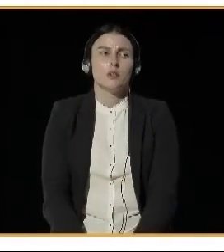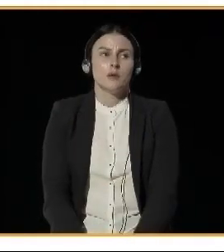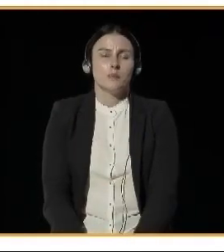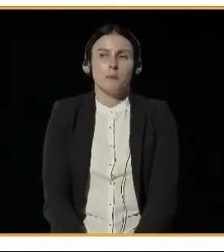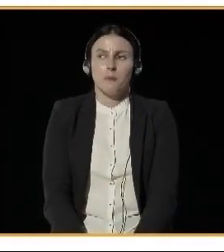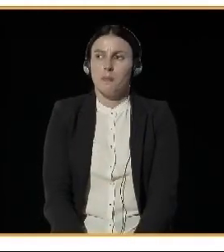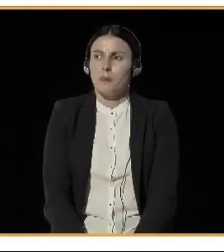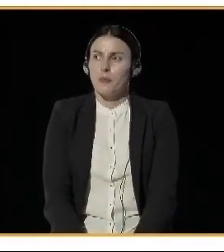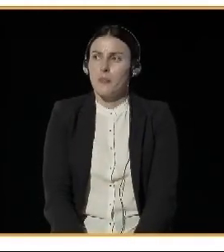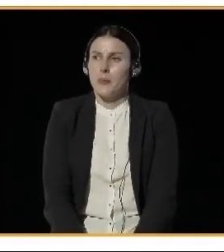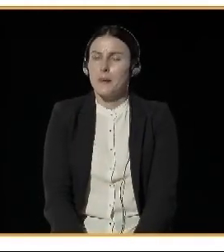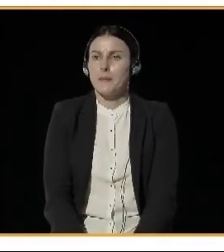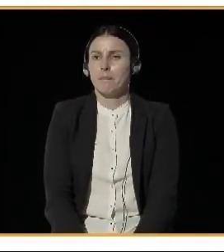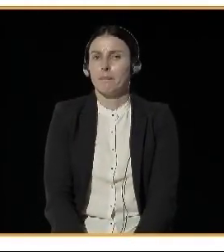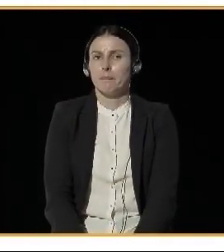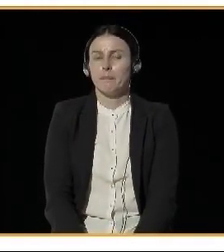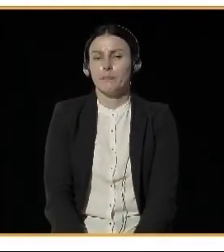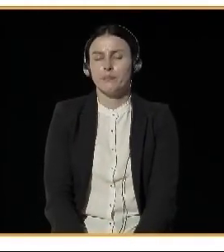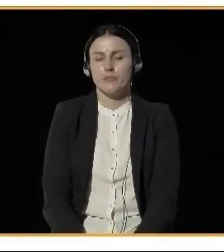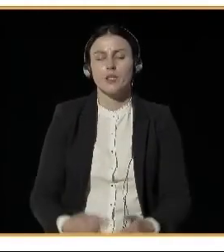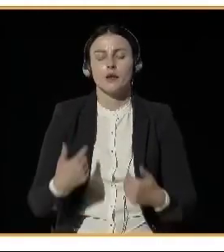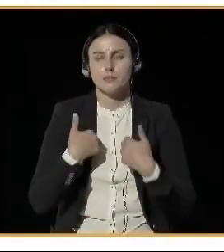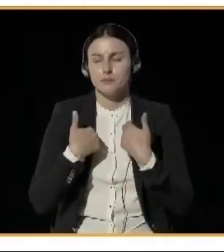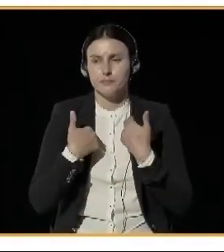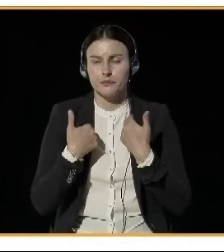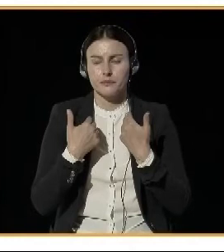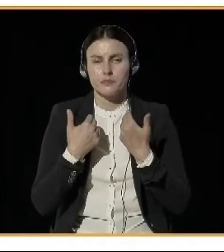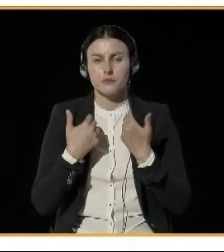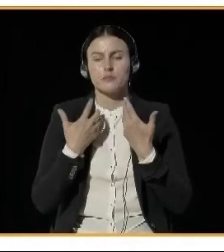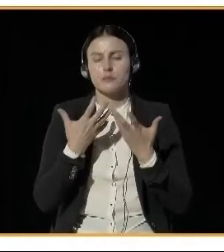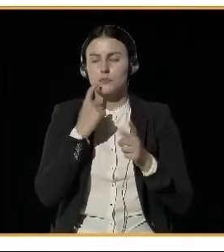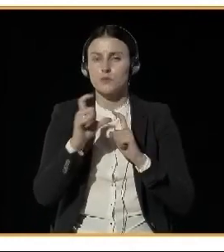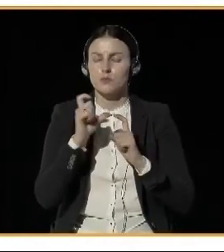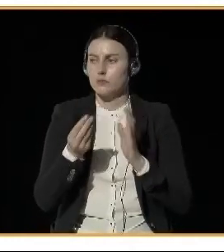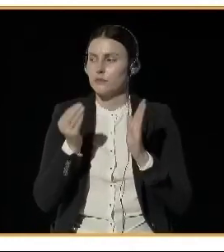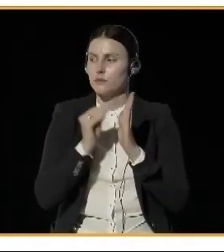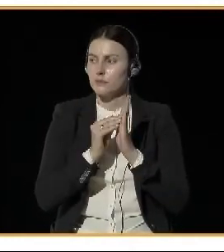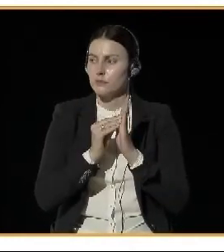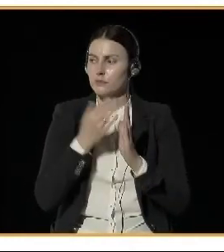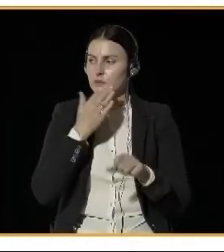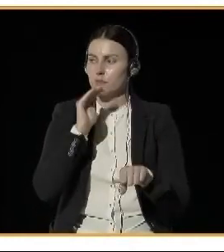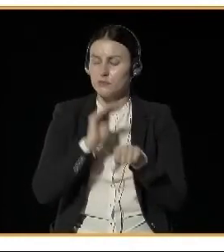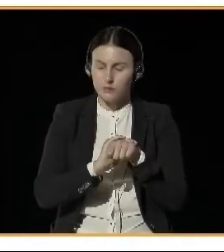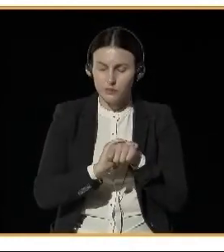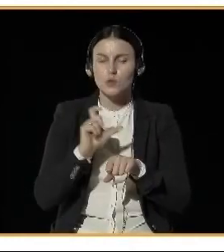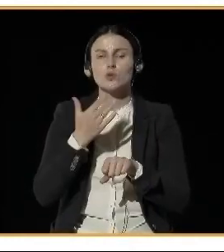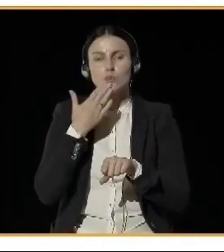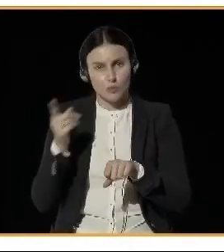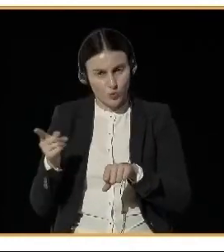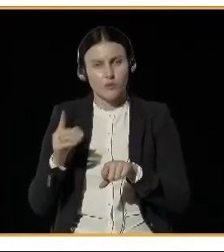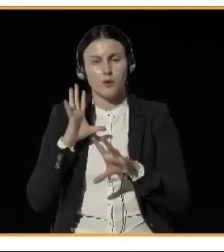Yeah, I just have to say first that I agree very much with what Svava says. We have the very much the same